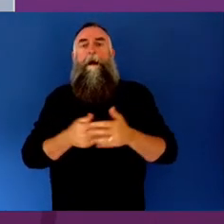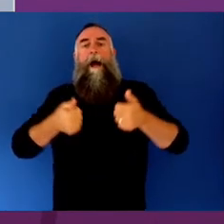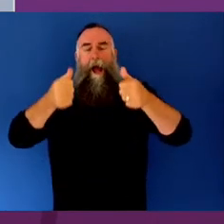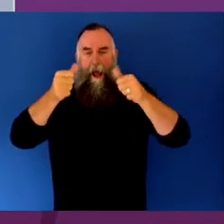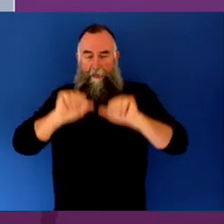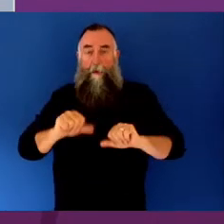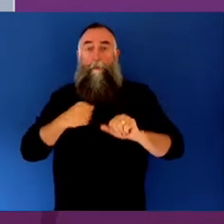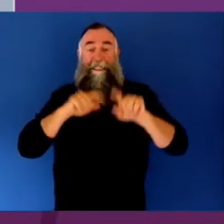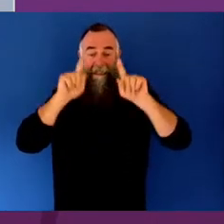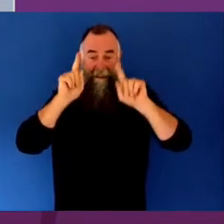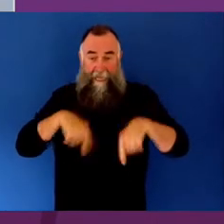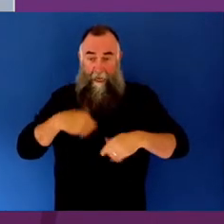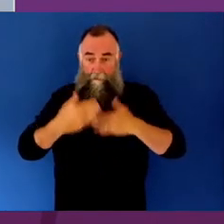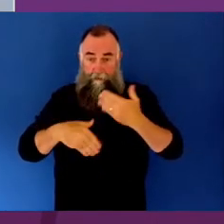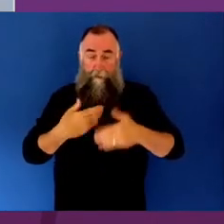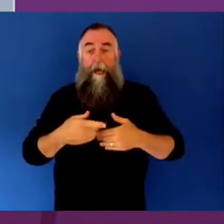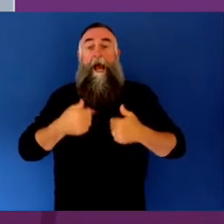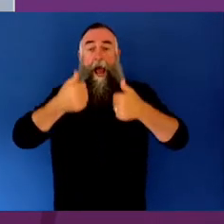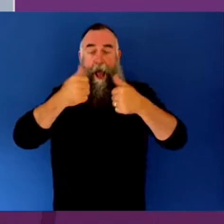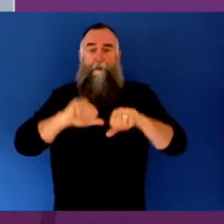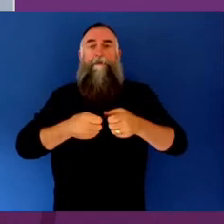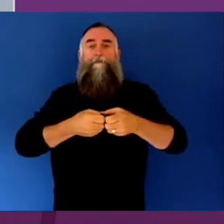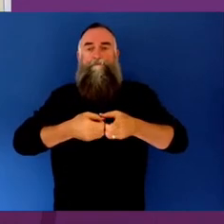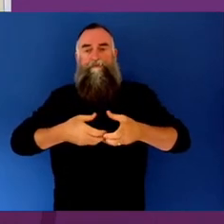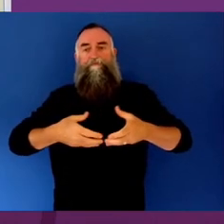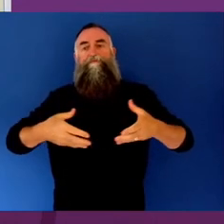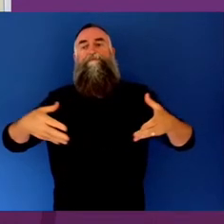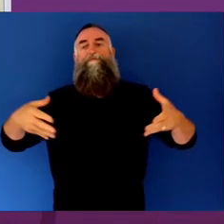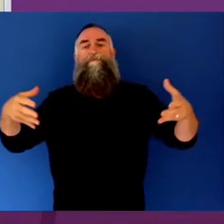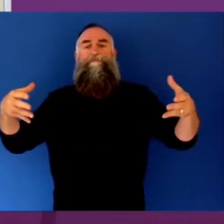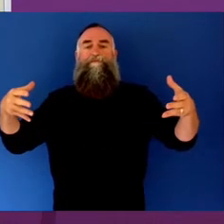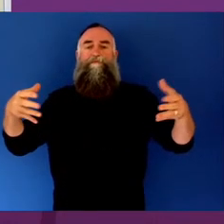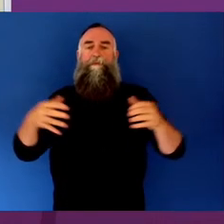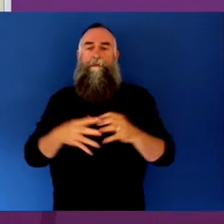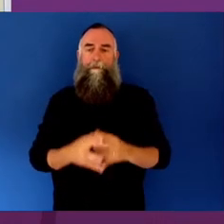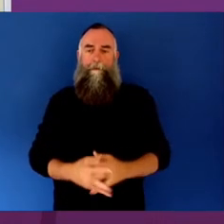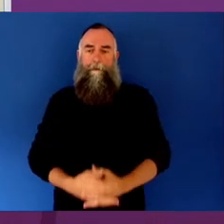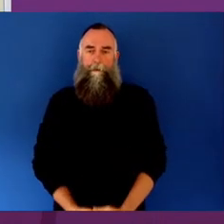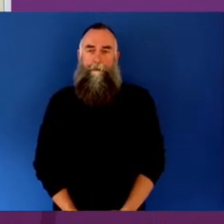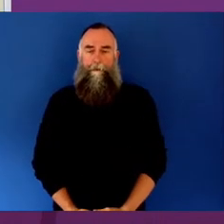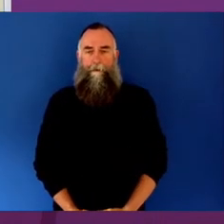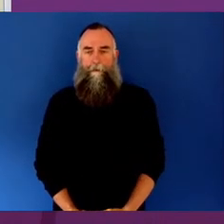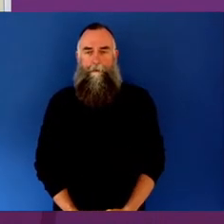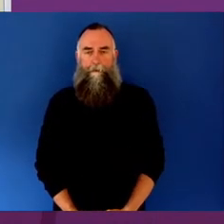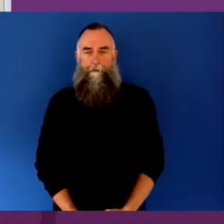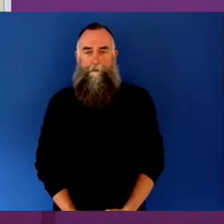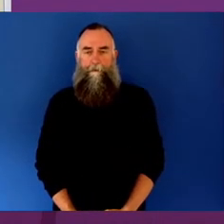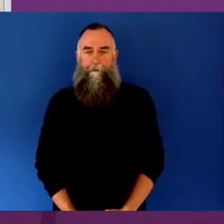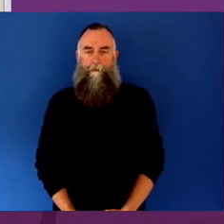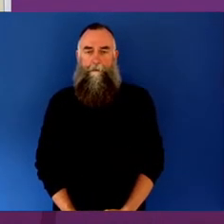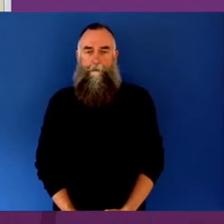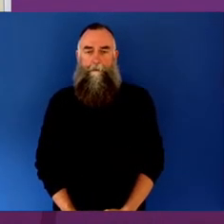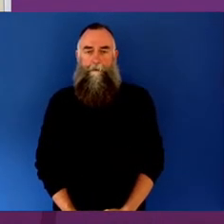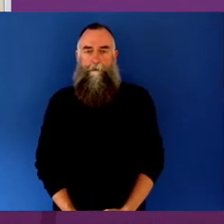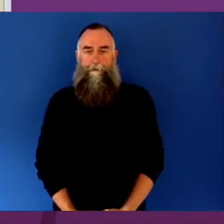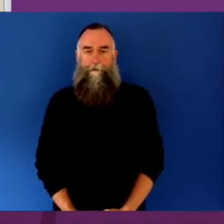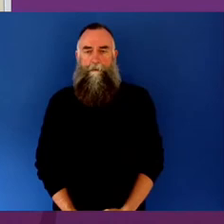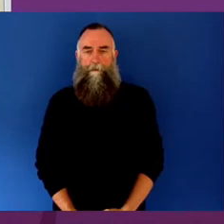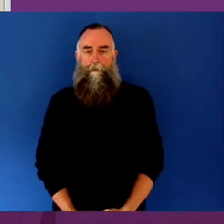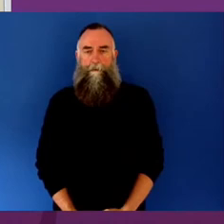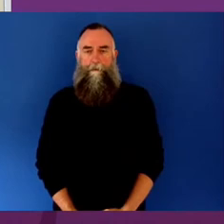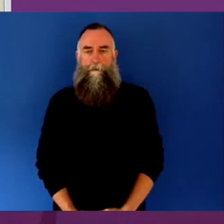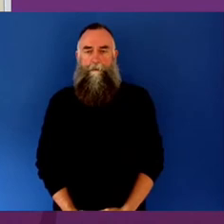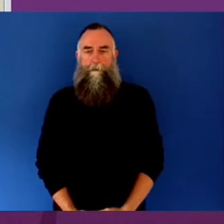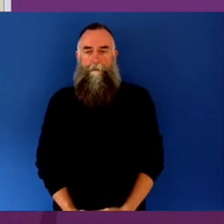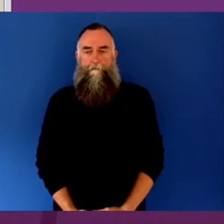Continue, if they work, scale them up. Thank you. Greta, Marianne, interested in your perspective